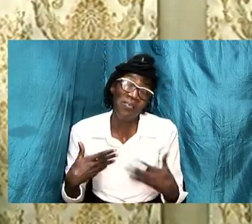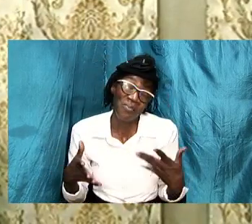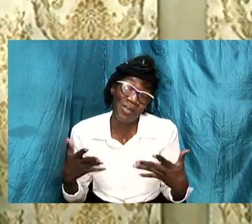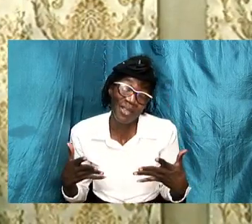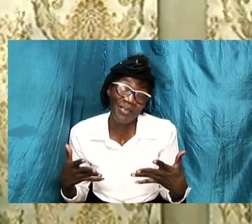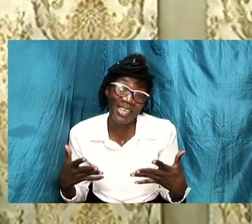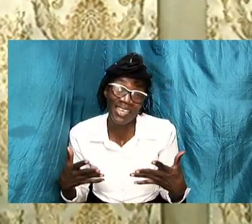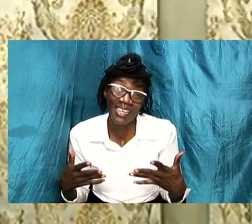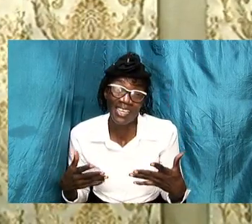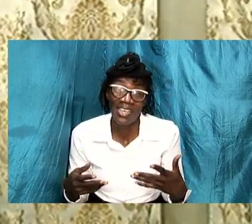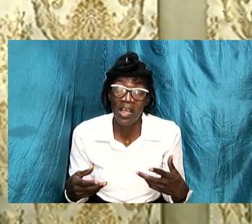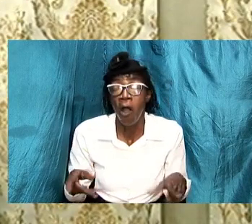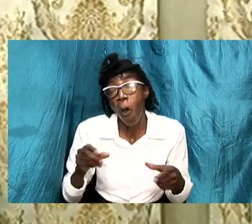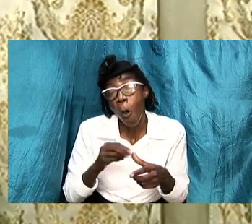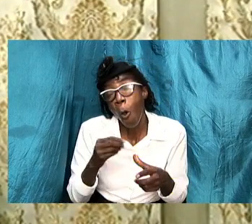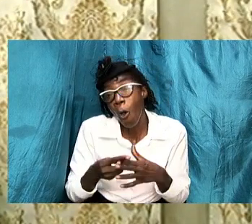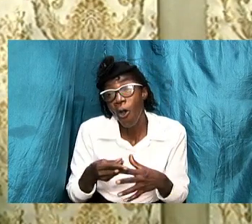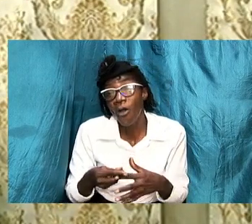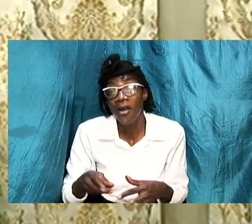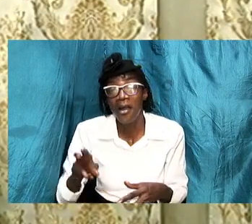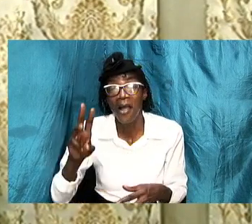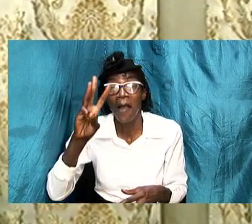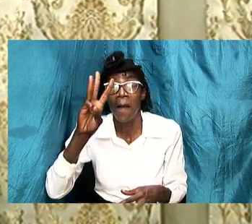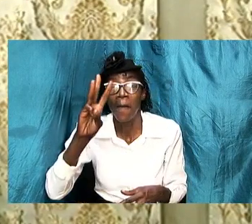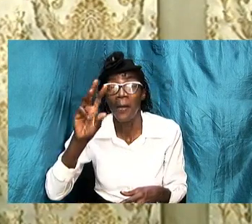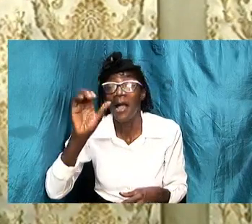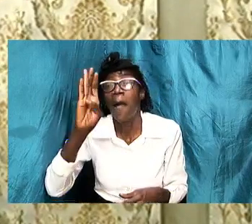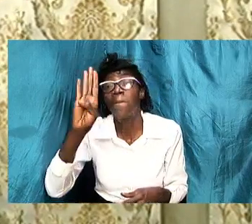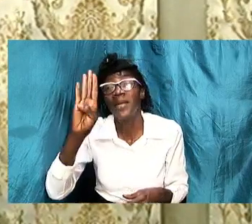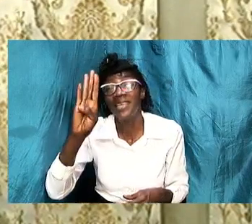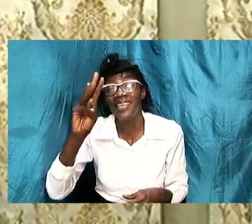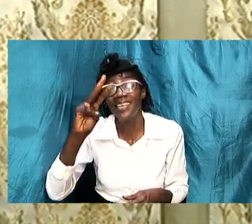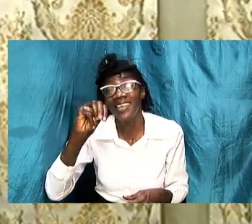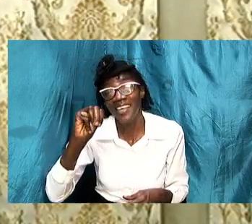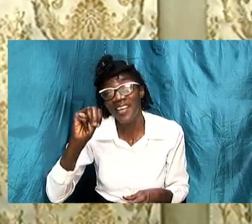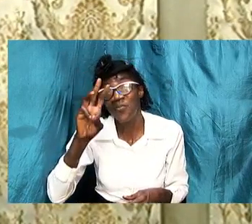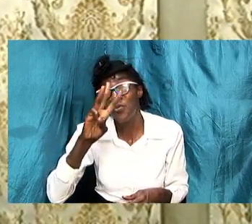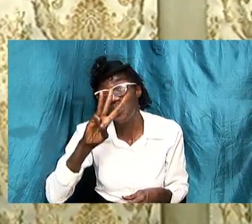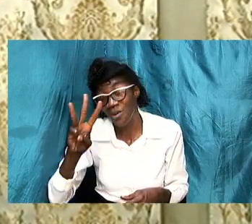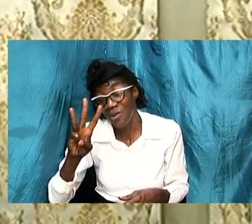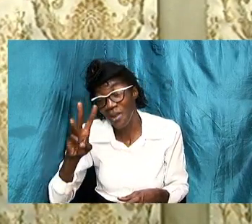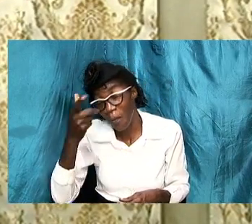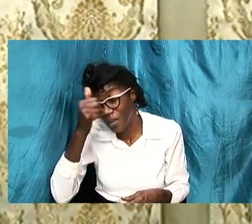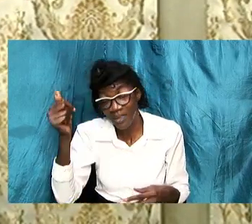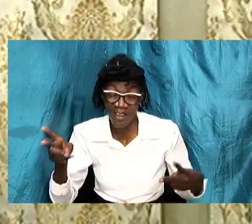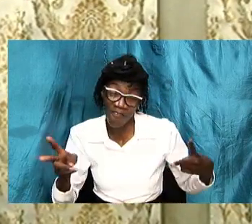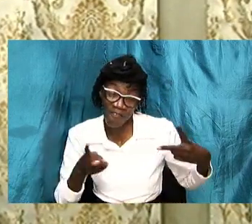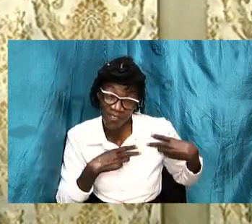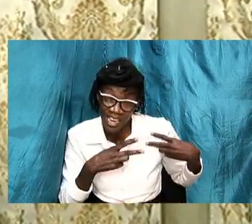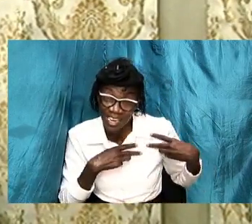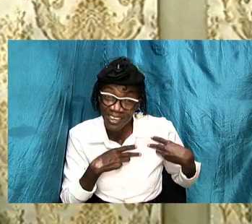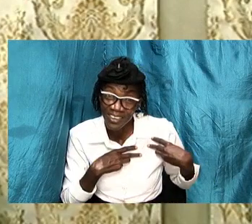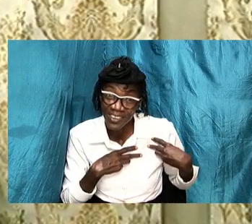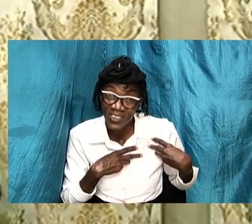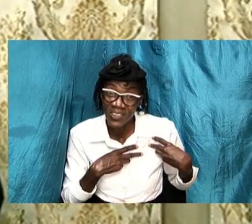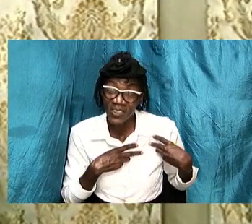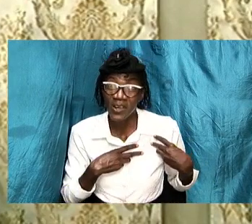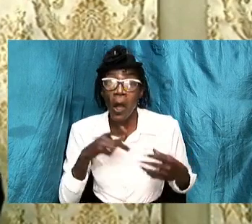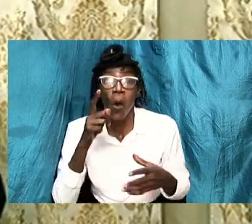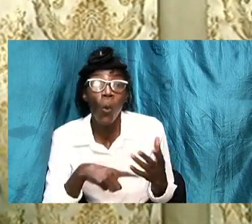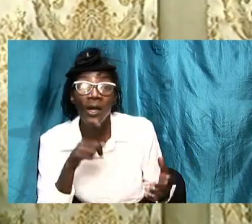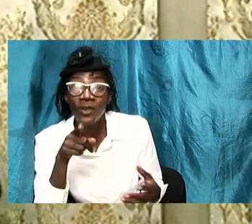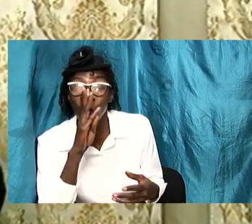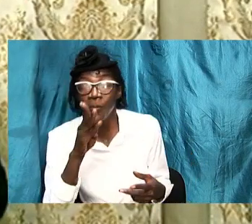bmw and you put 10 million dollars because you value her so much what would you be